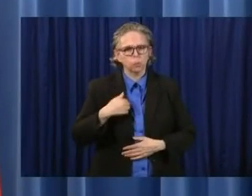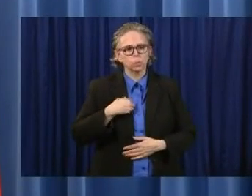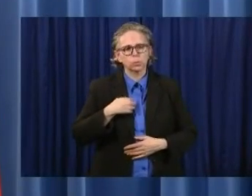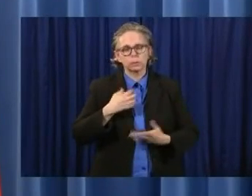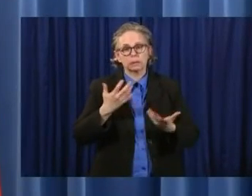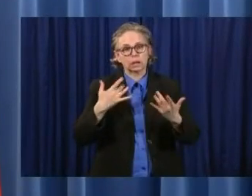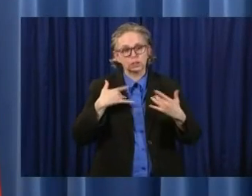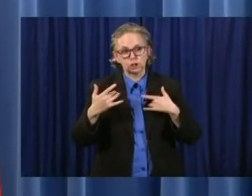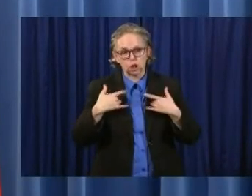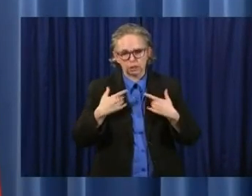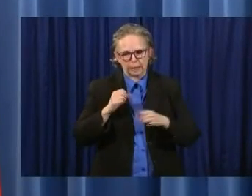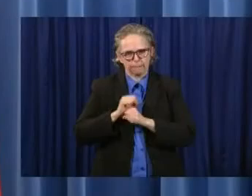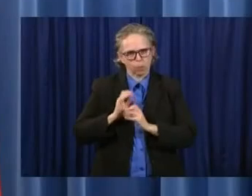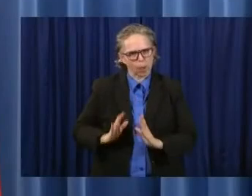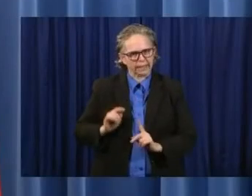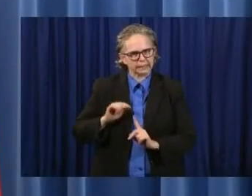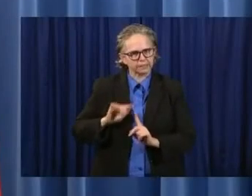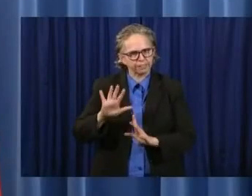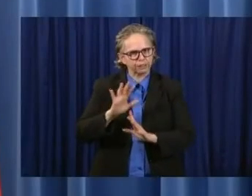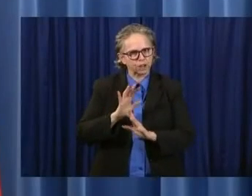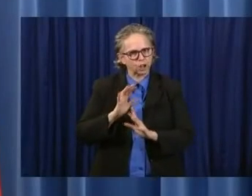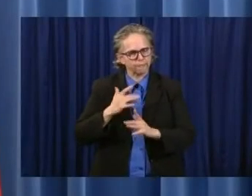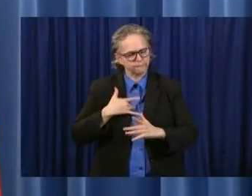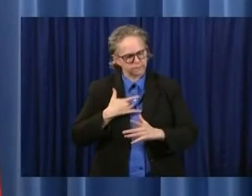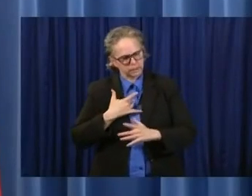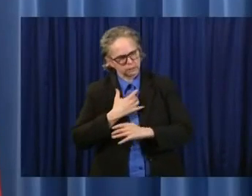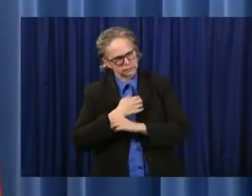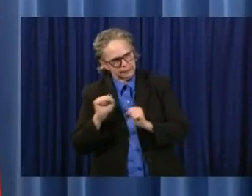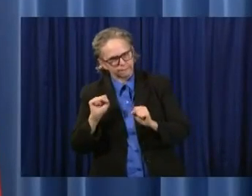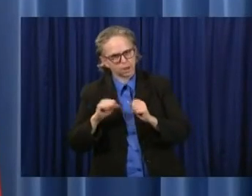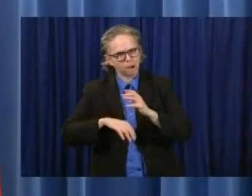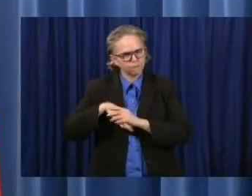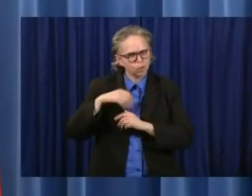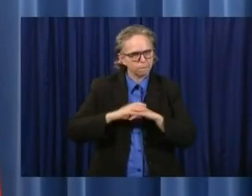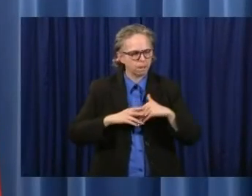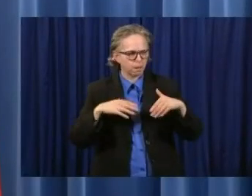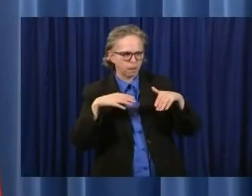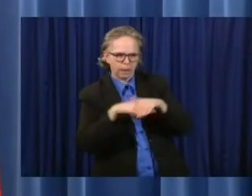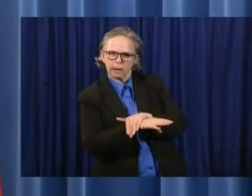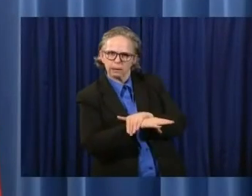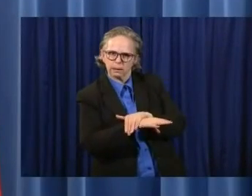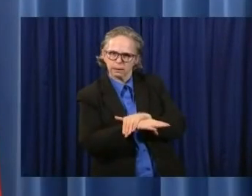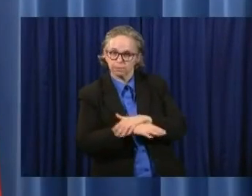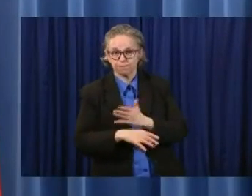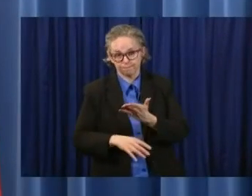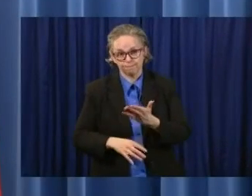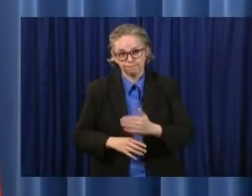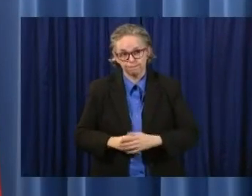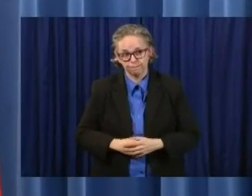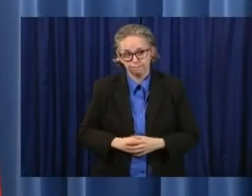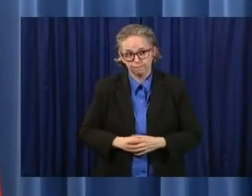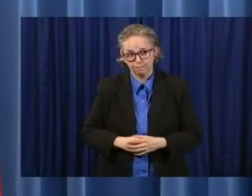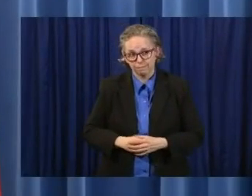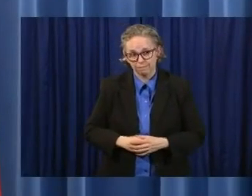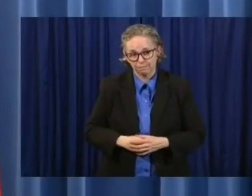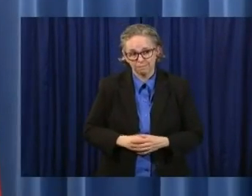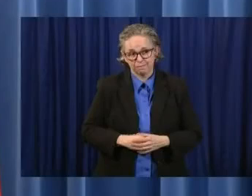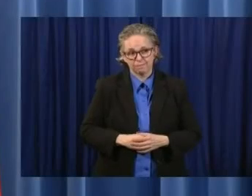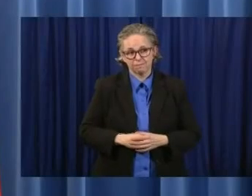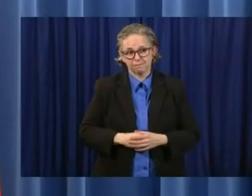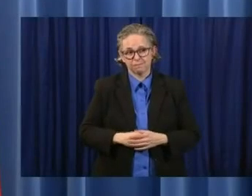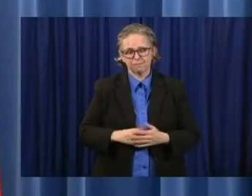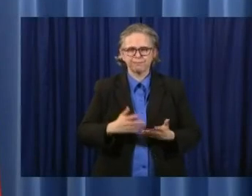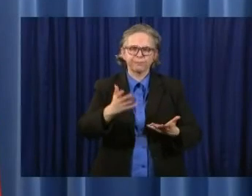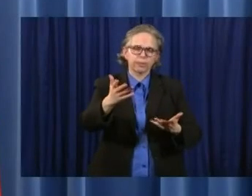have to feel comfortable and they've been in a safe position. We had a lot of, while I said there were